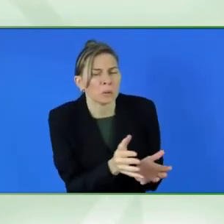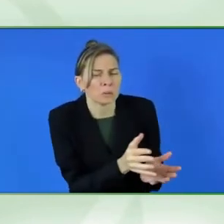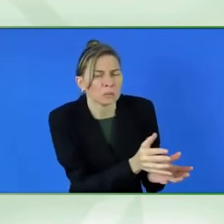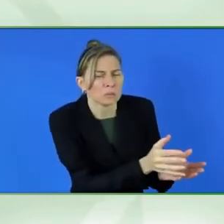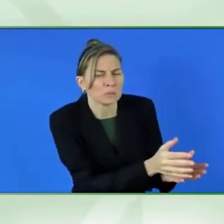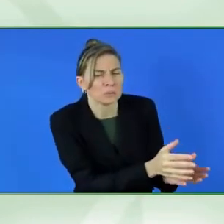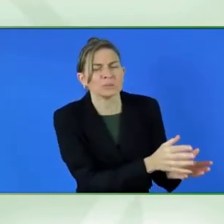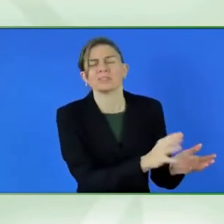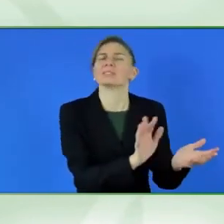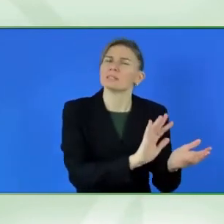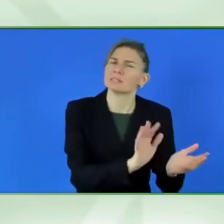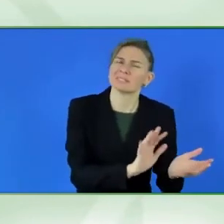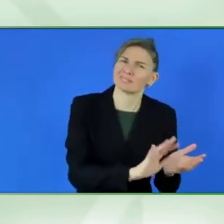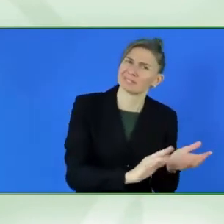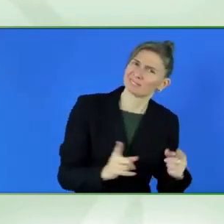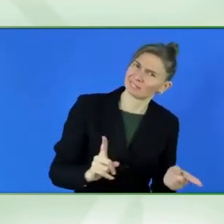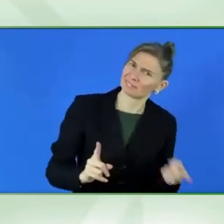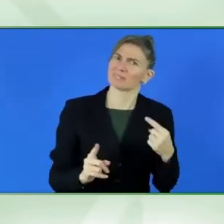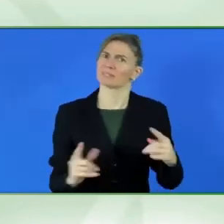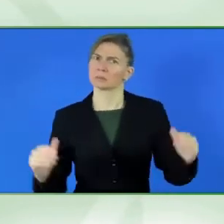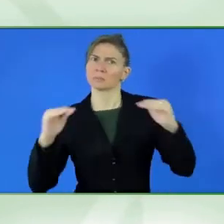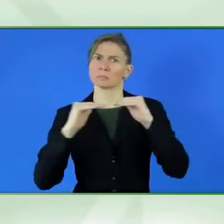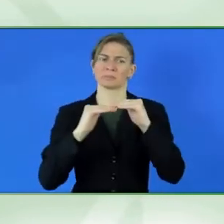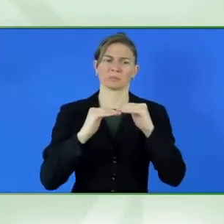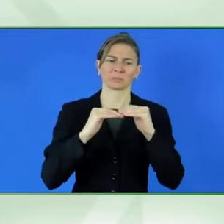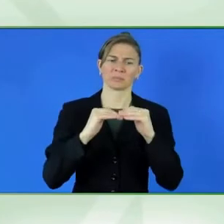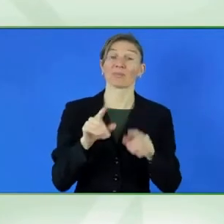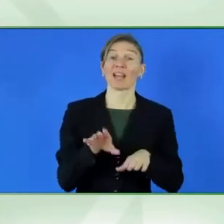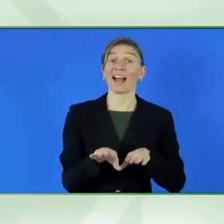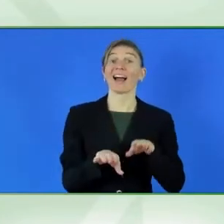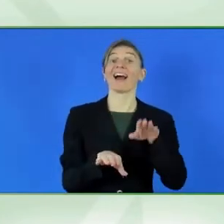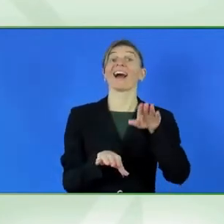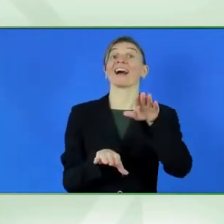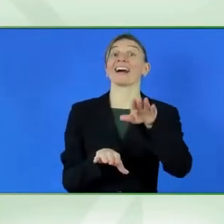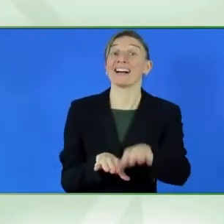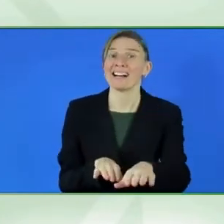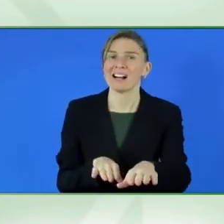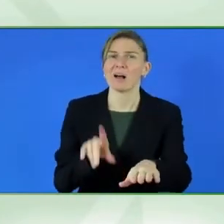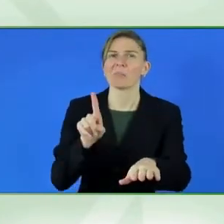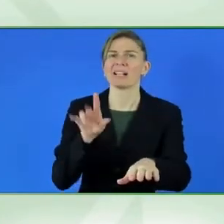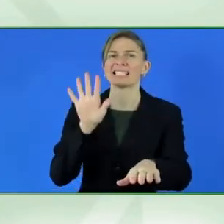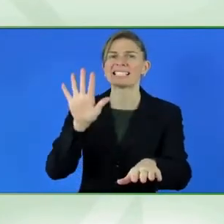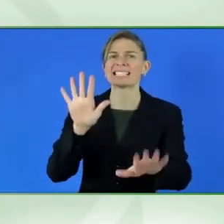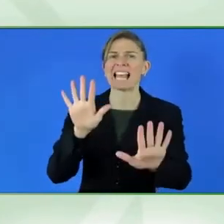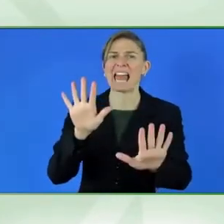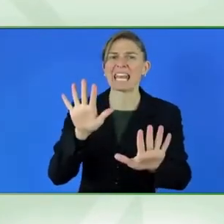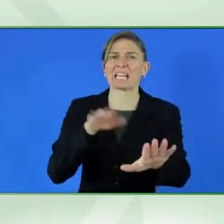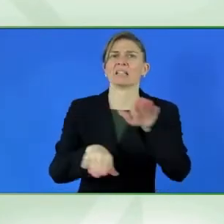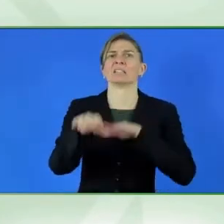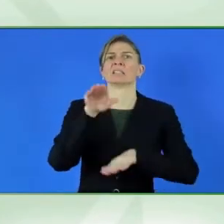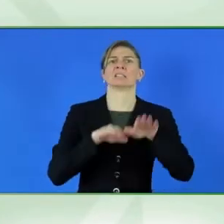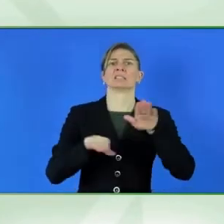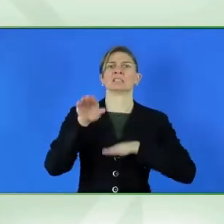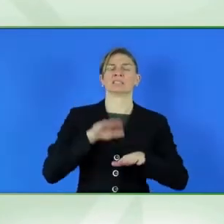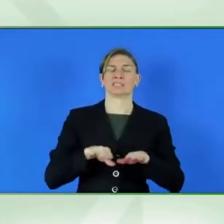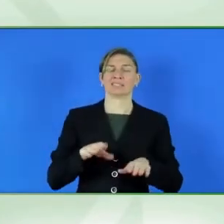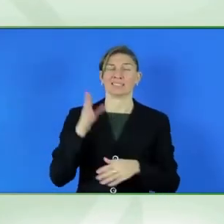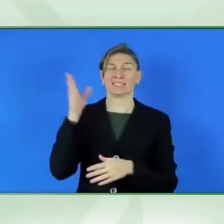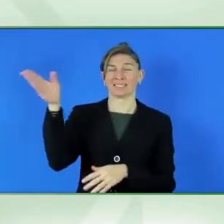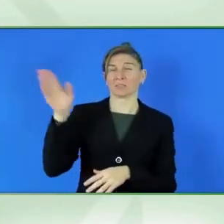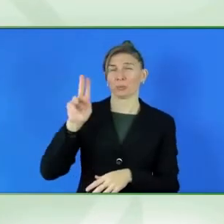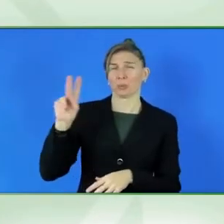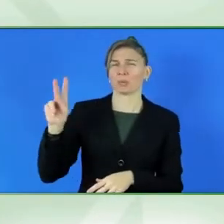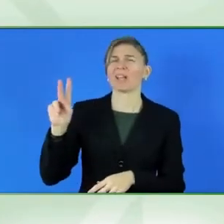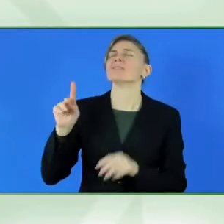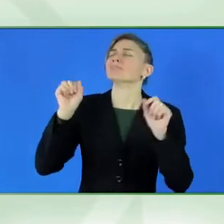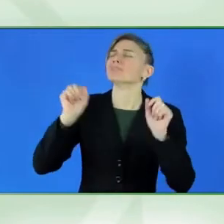one step forward, ten steps back in the UK. And there's great people doing great things. But